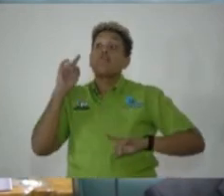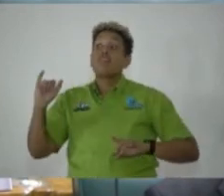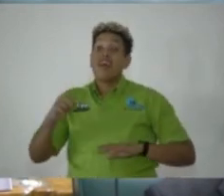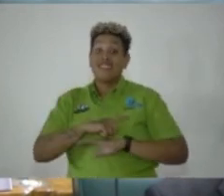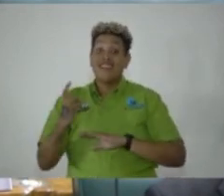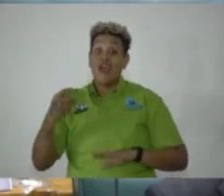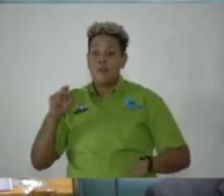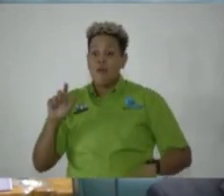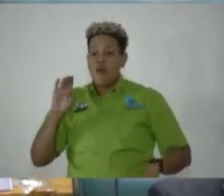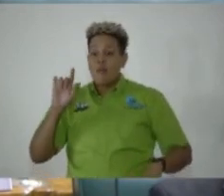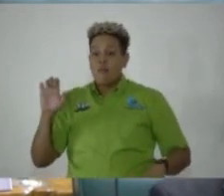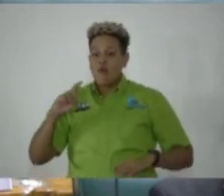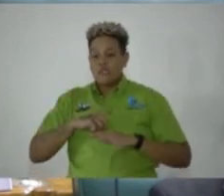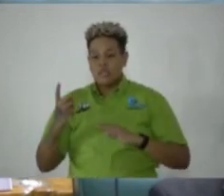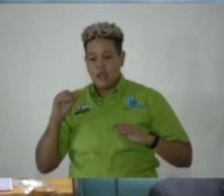very thing.